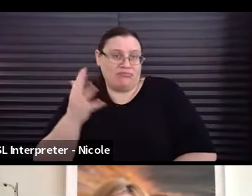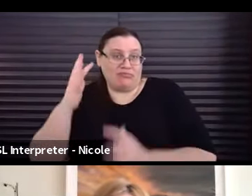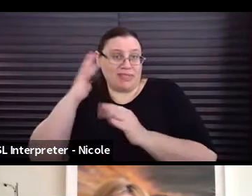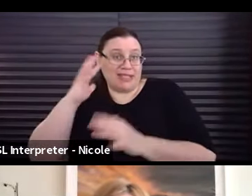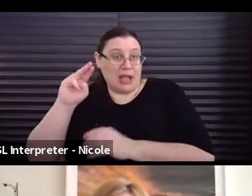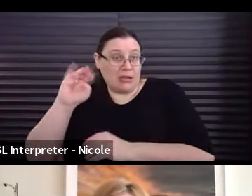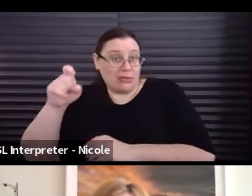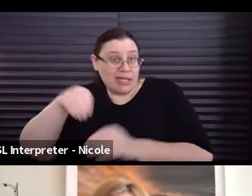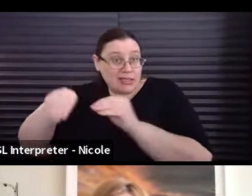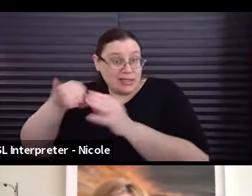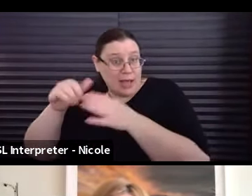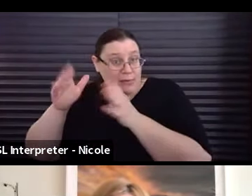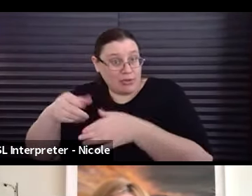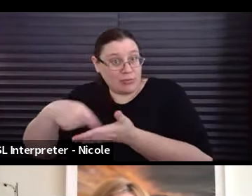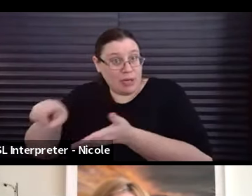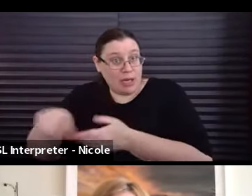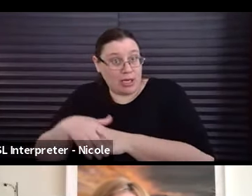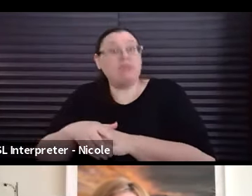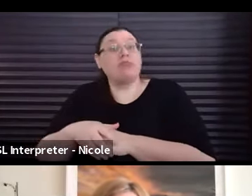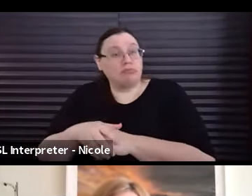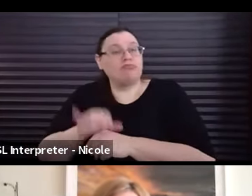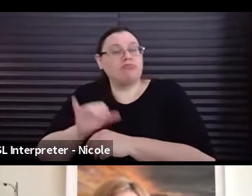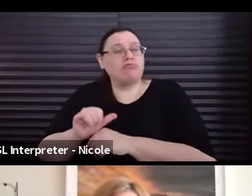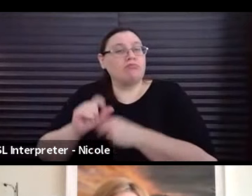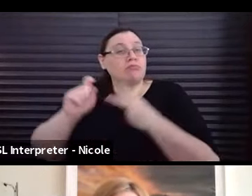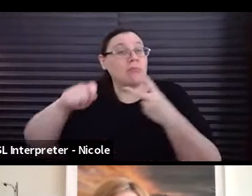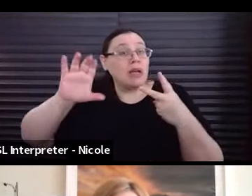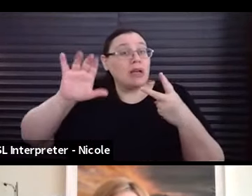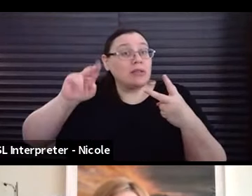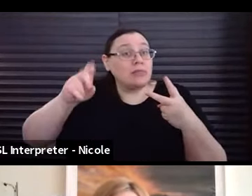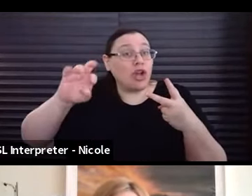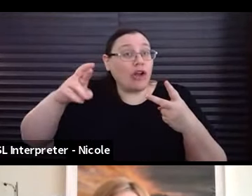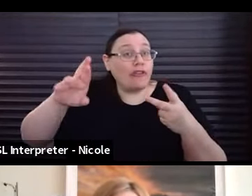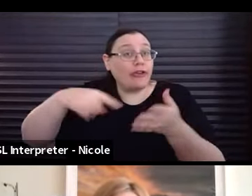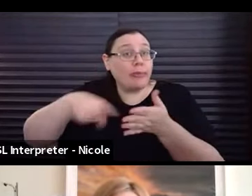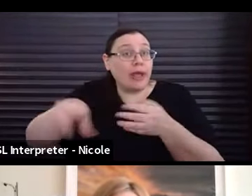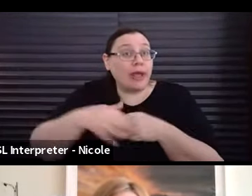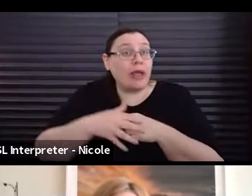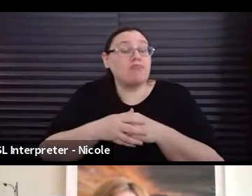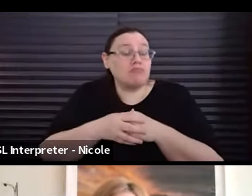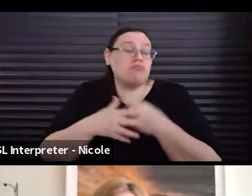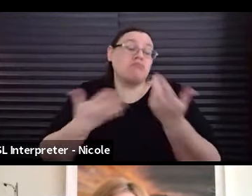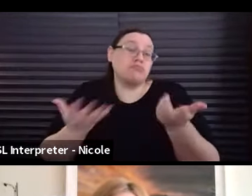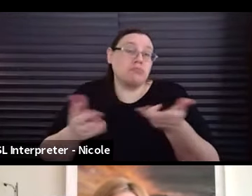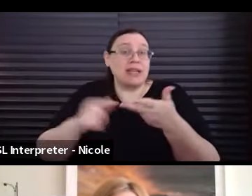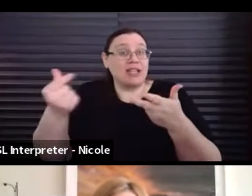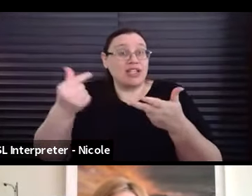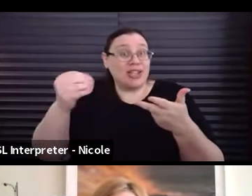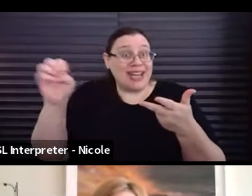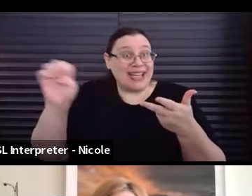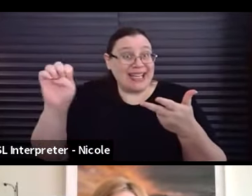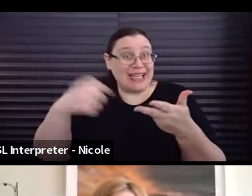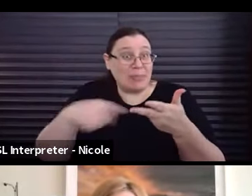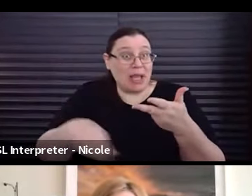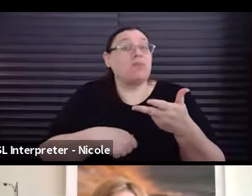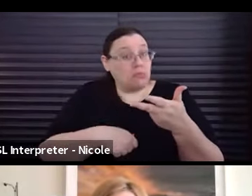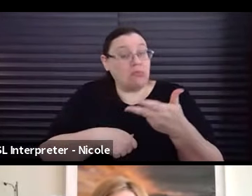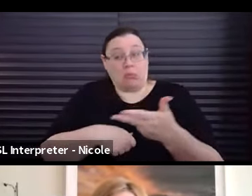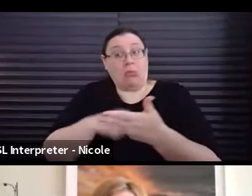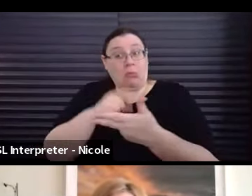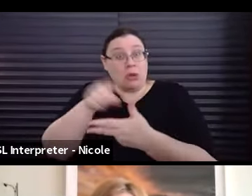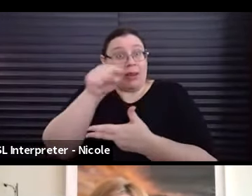paid? Okay. Is the cinematographer getting paid? All right. Is the, you know, G and E getting paid? Okay. So they're getting paid